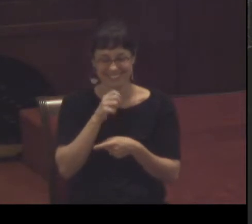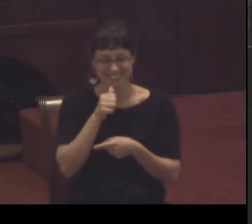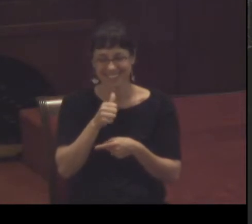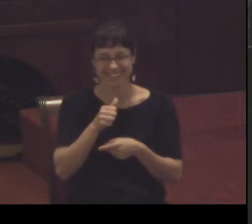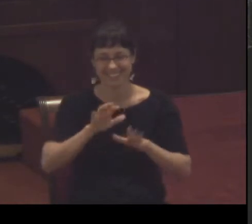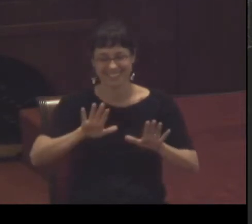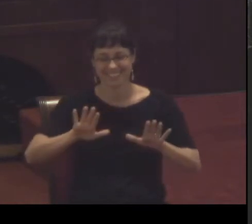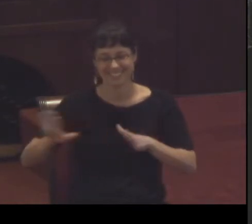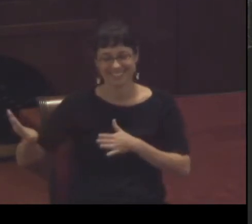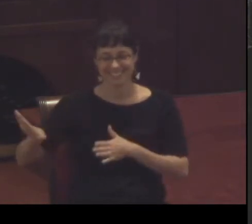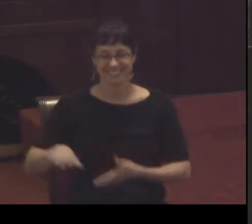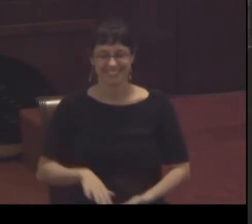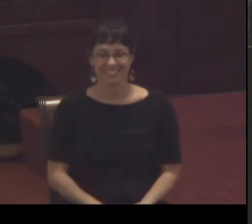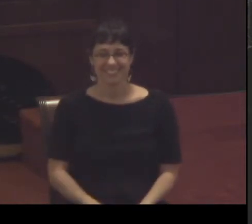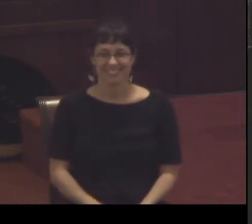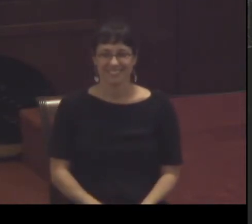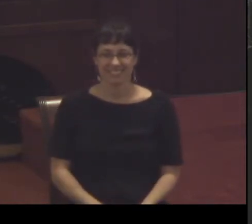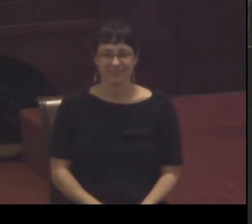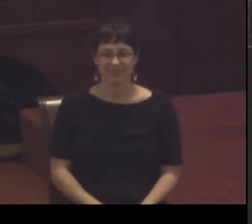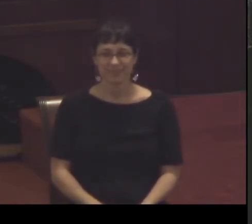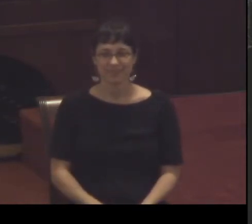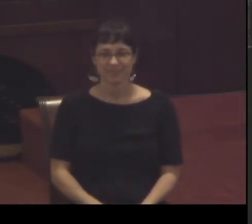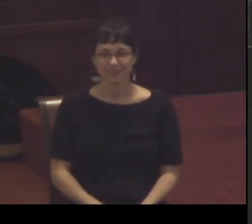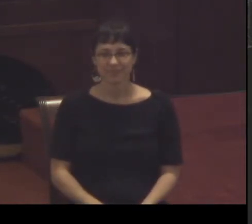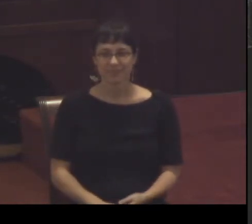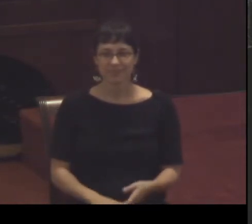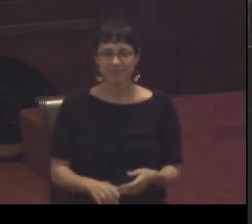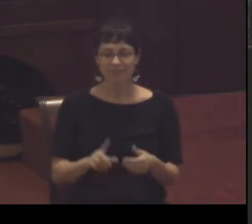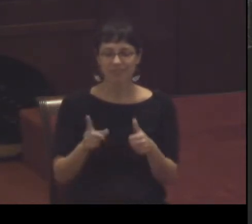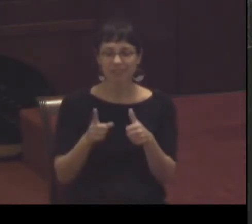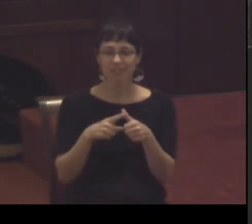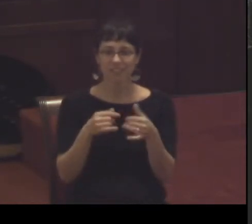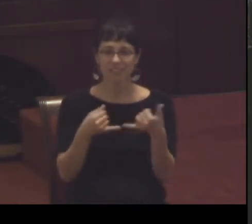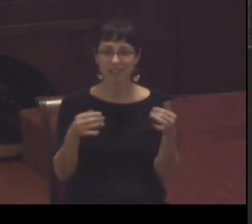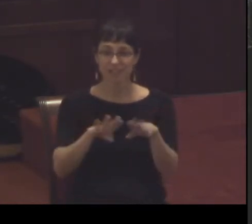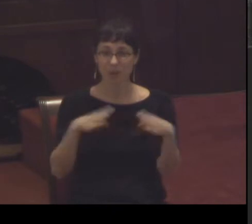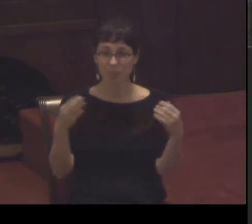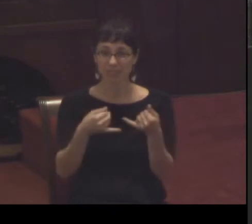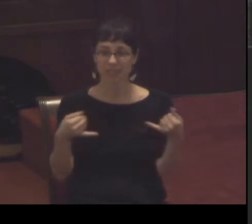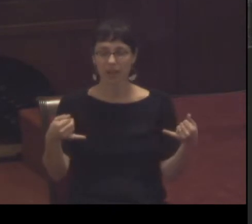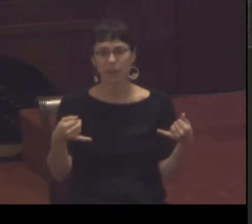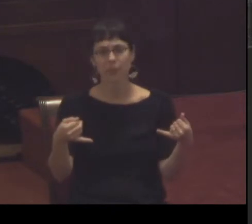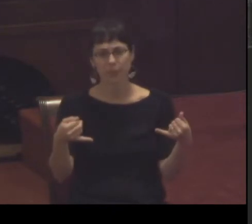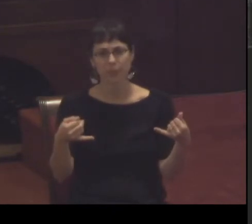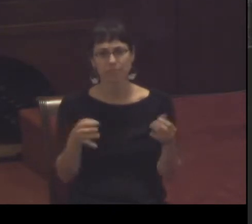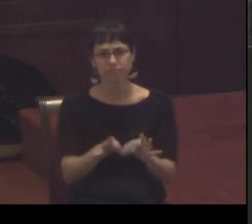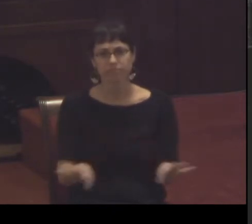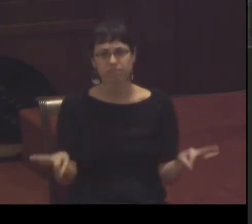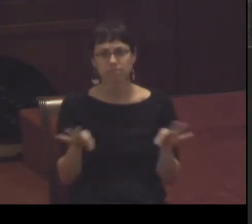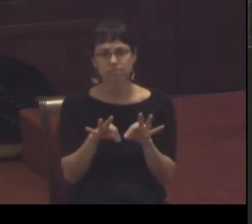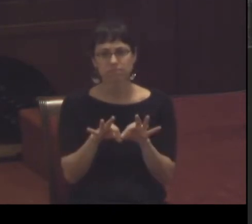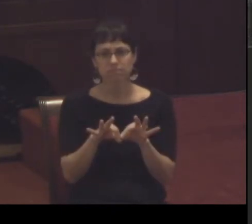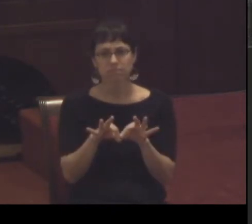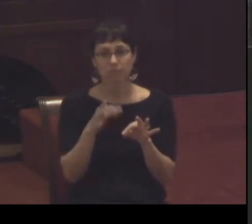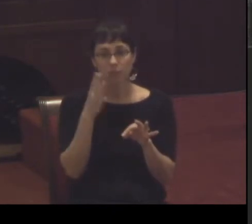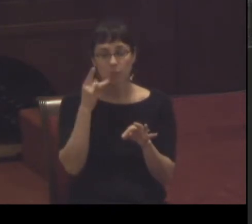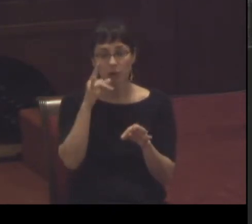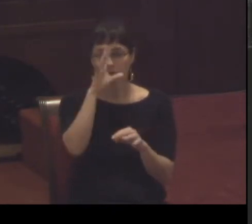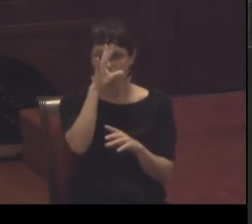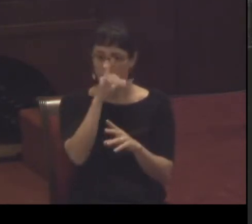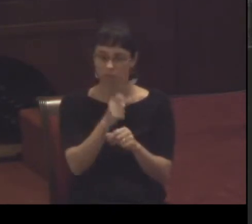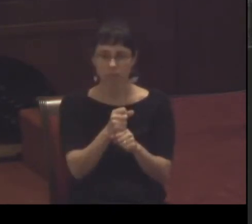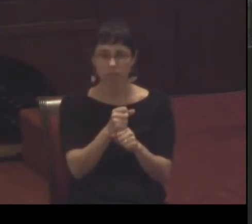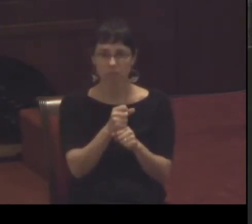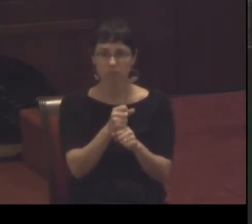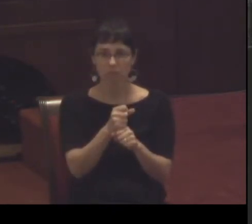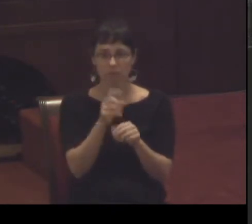first lines are important they catch your attention they